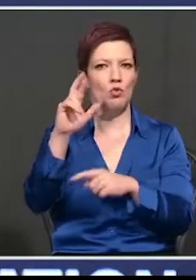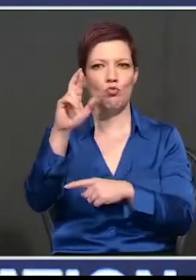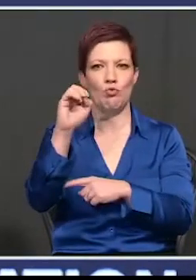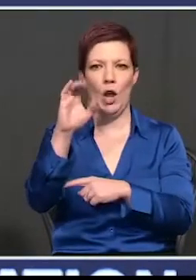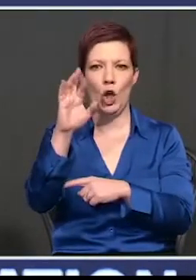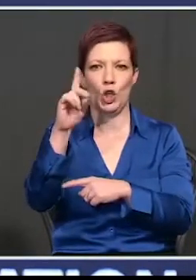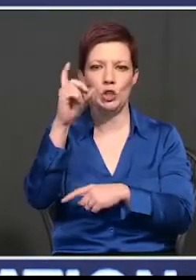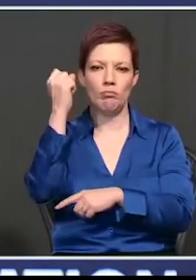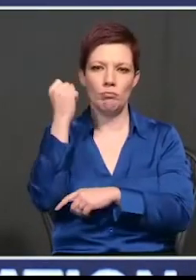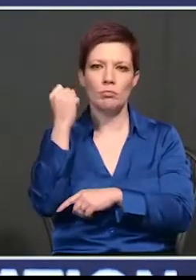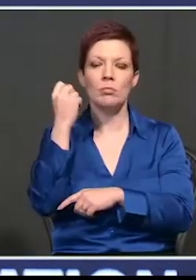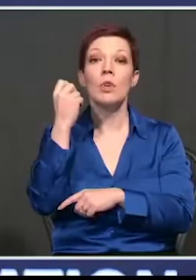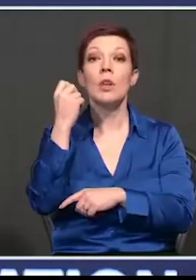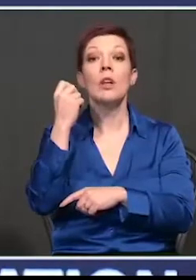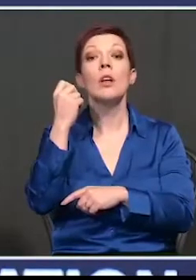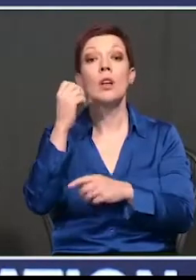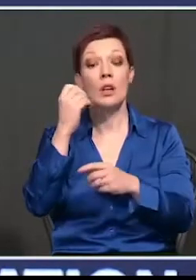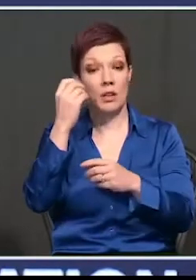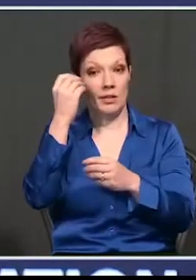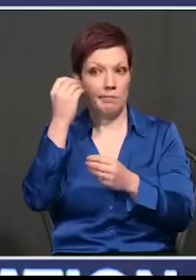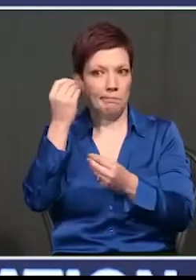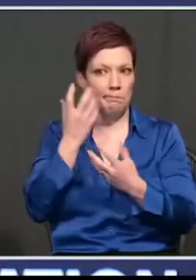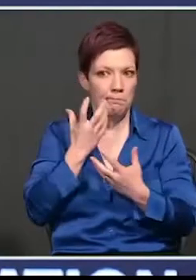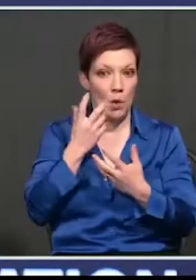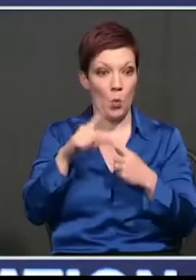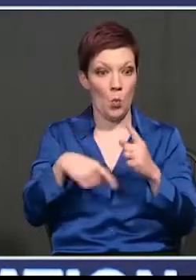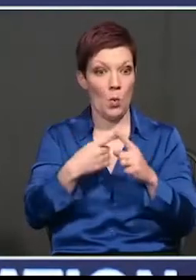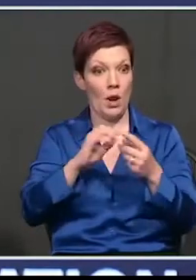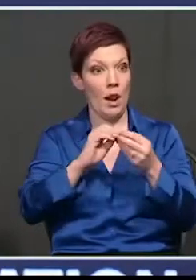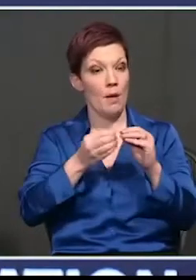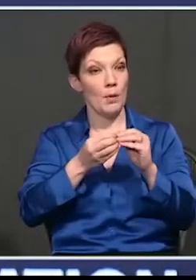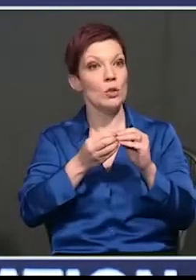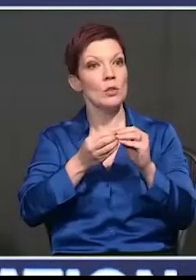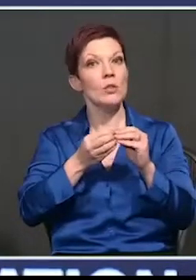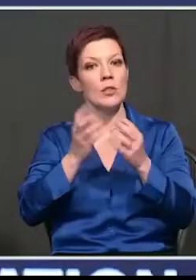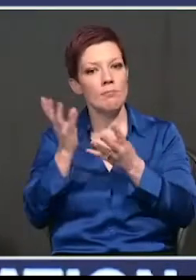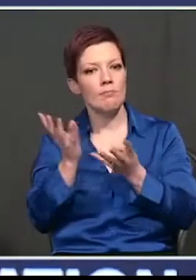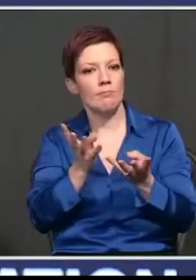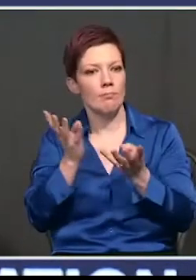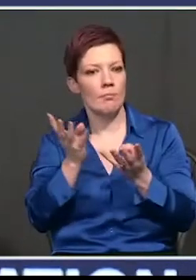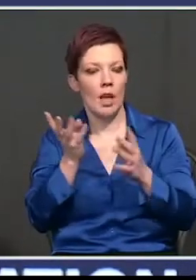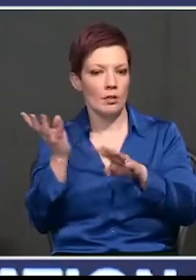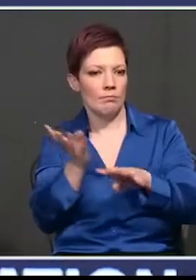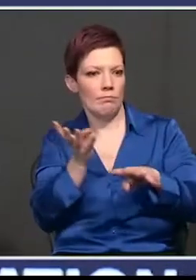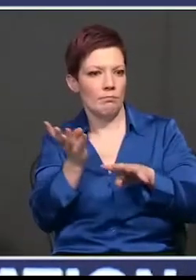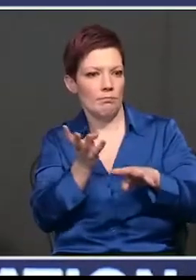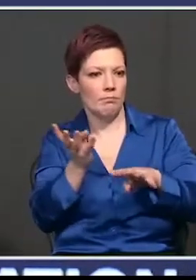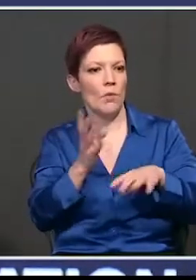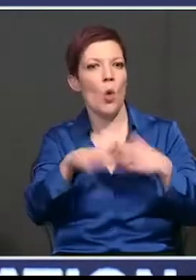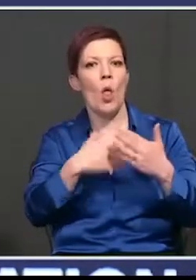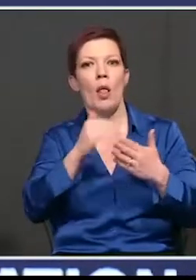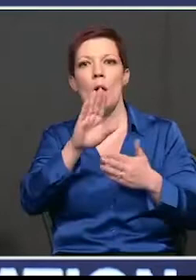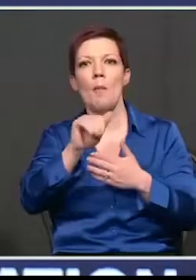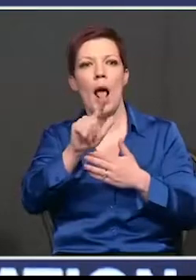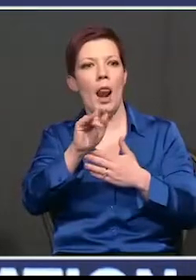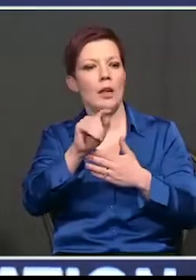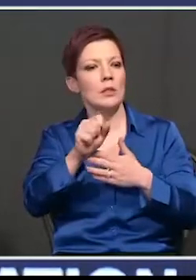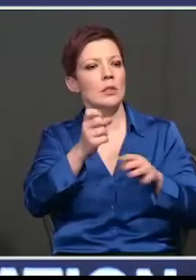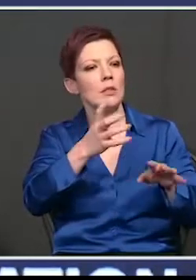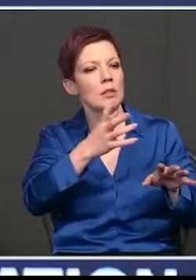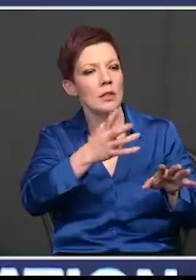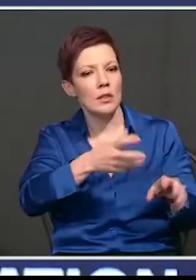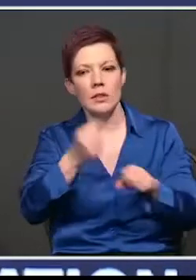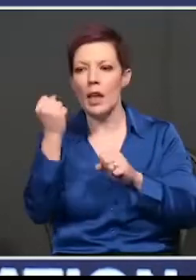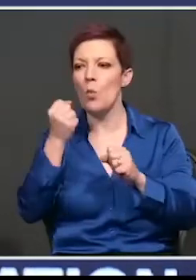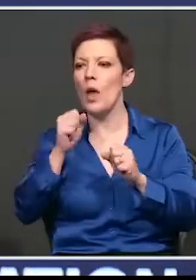that when the numbers came out and the numbers came through machines and all of those ballots were taken away and added, all you have